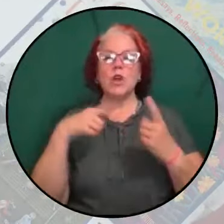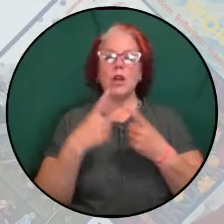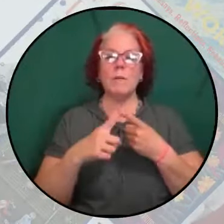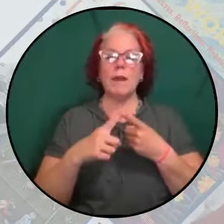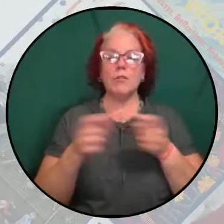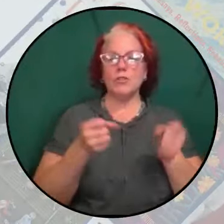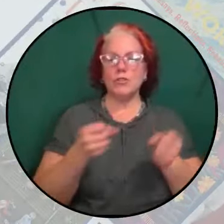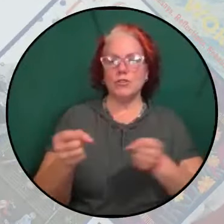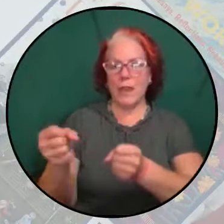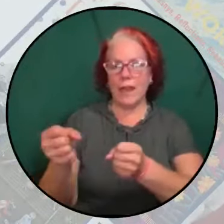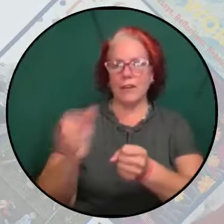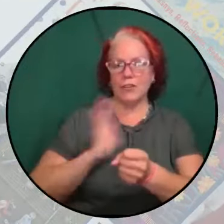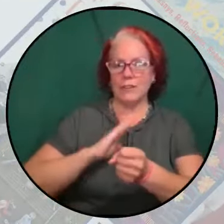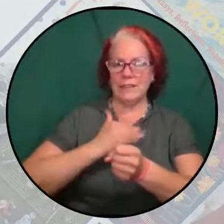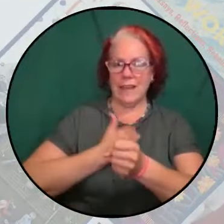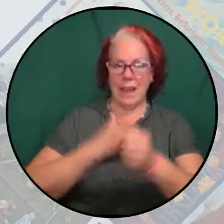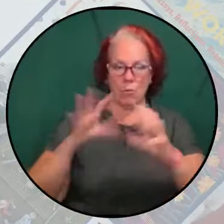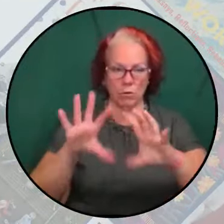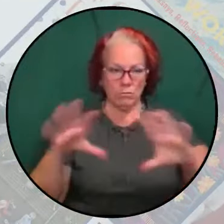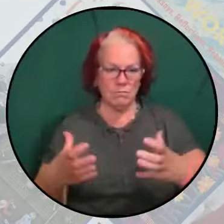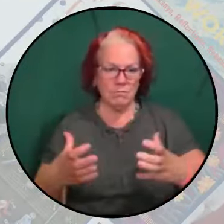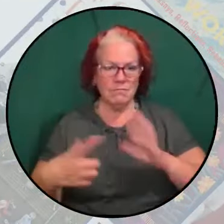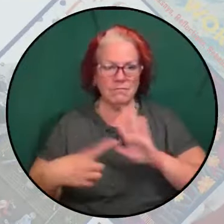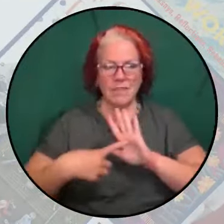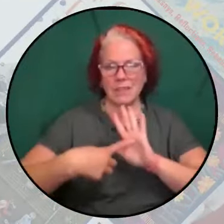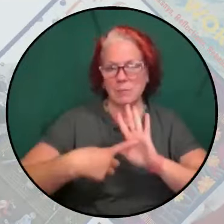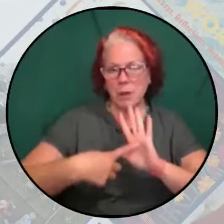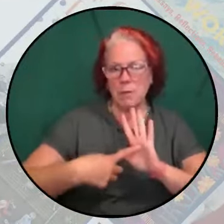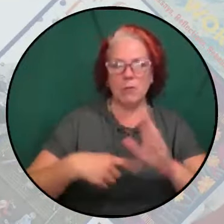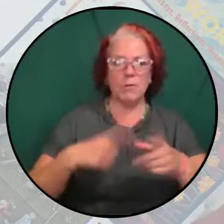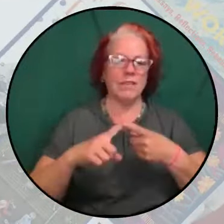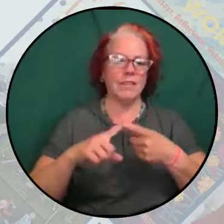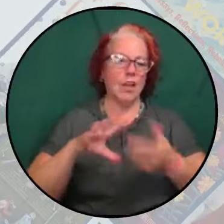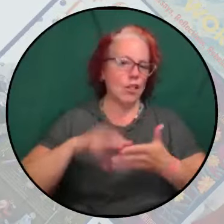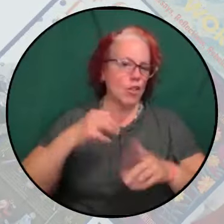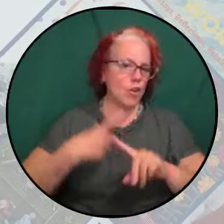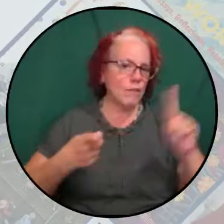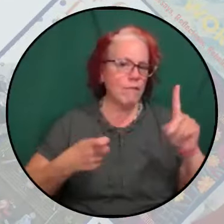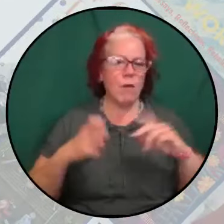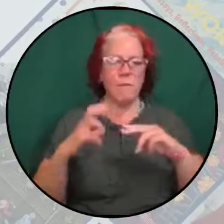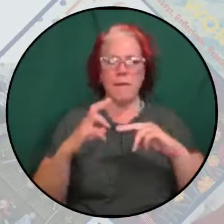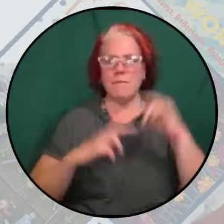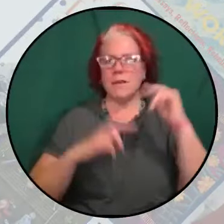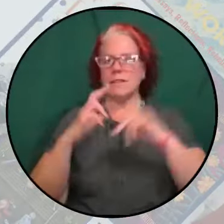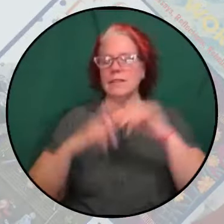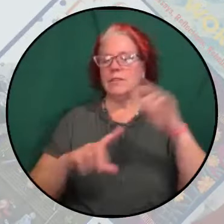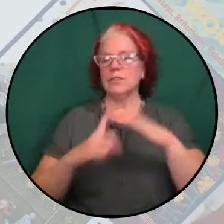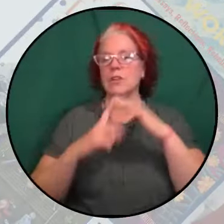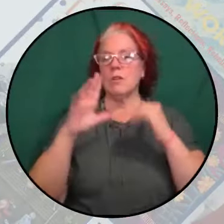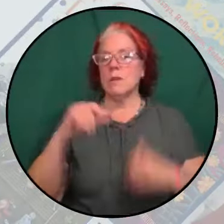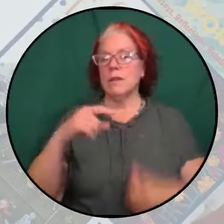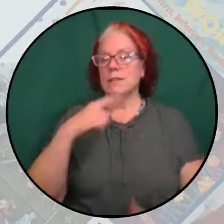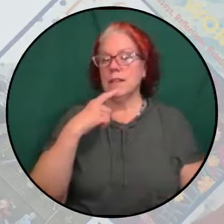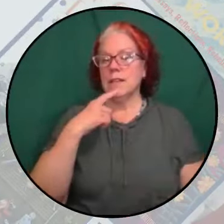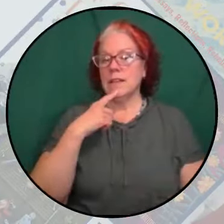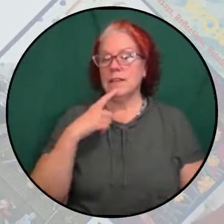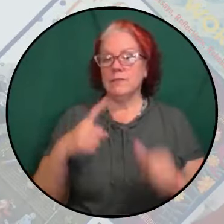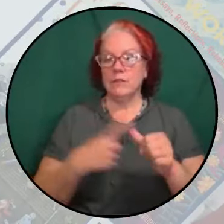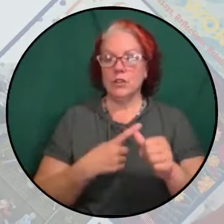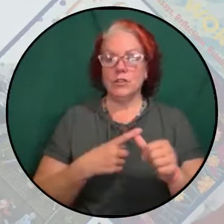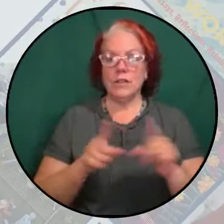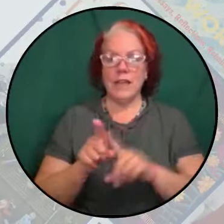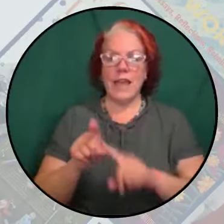strategies our movement is experimenting with, learning from, and building, and I'd like to start first by saying, as